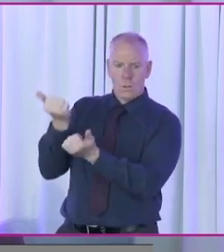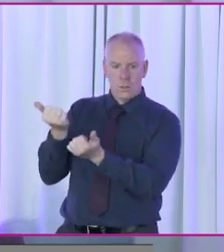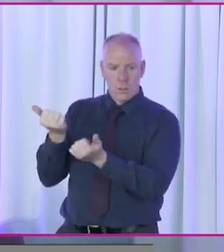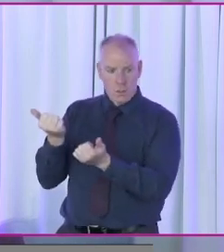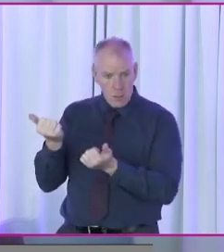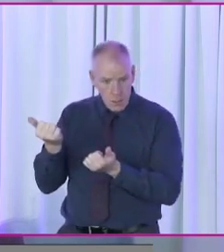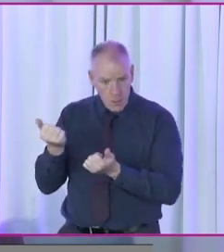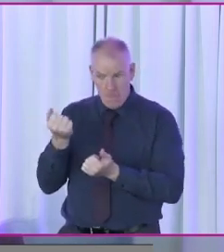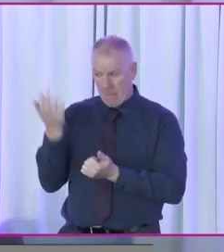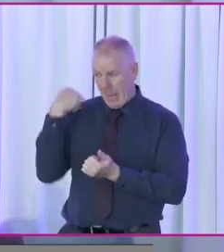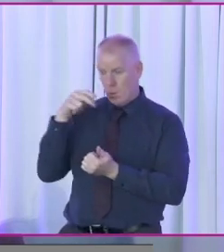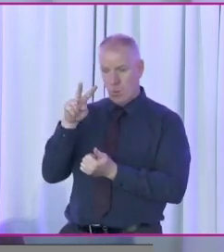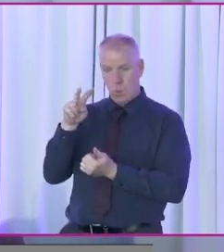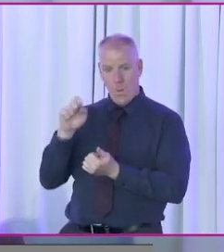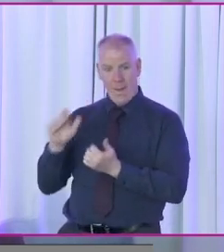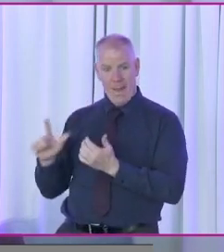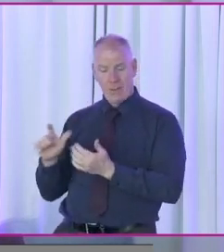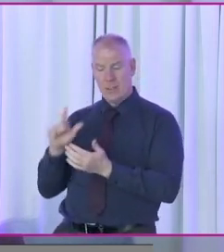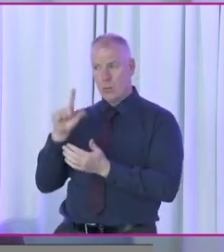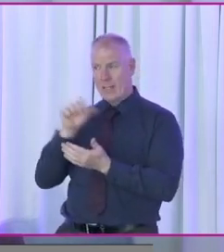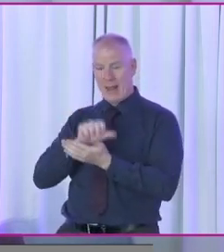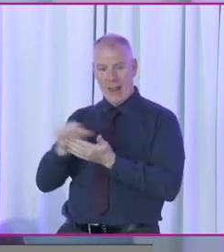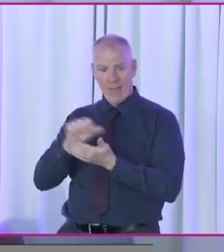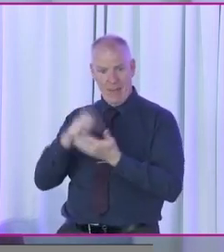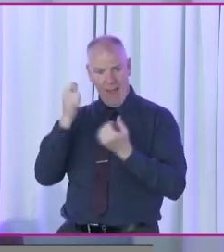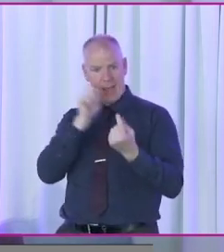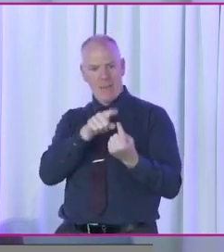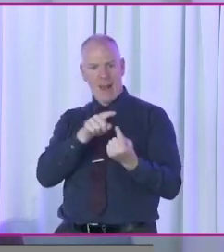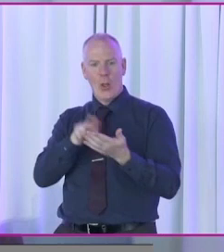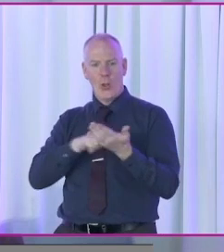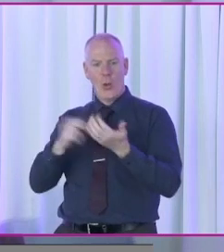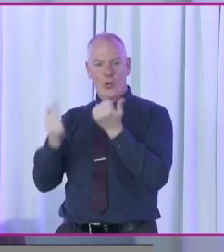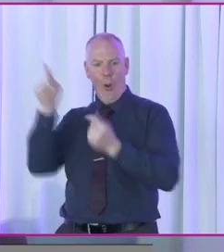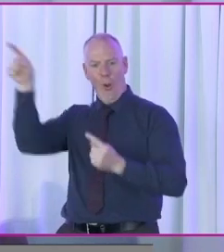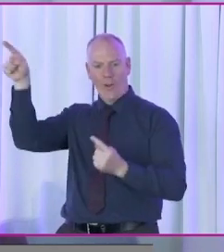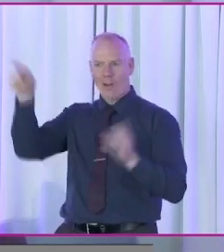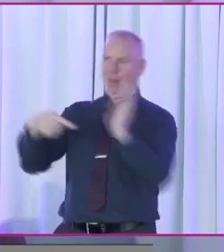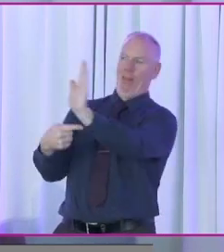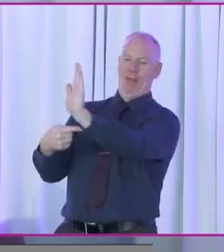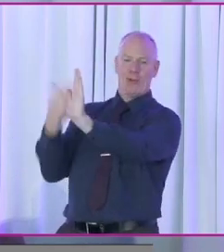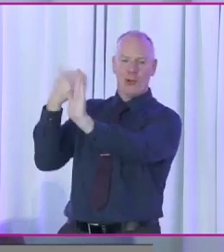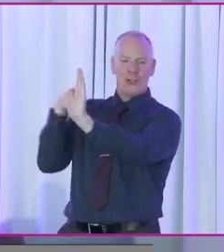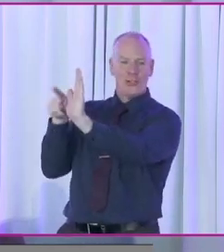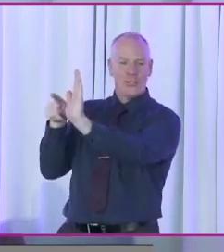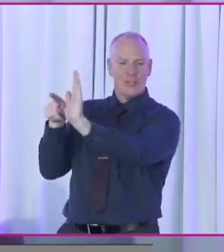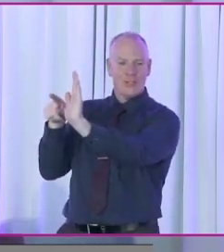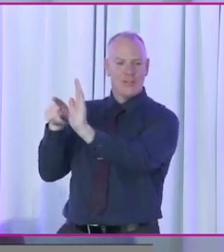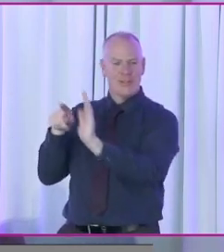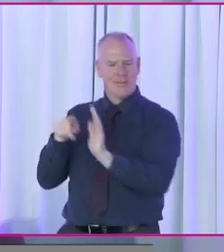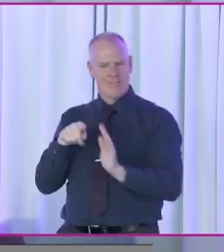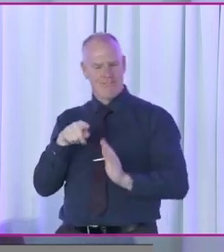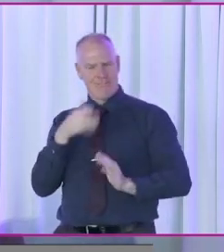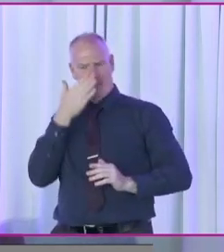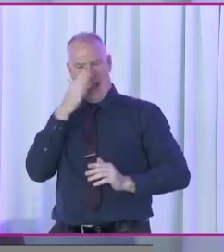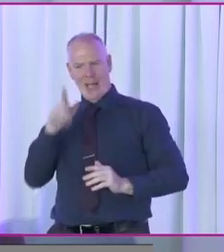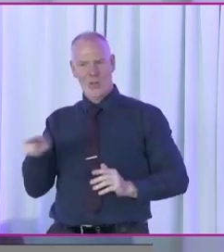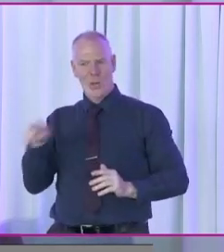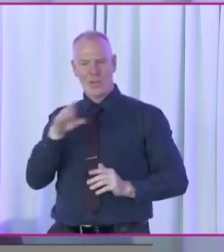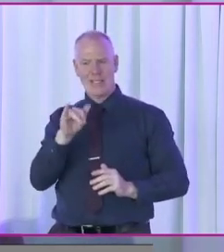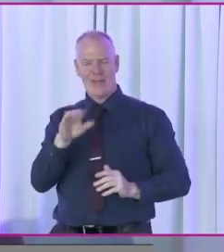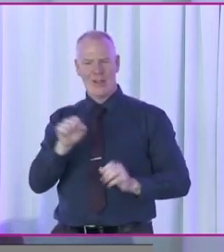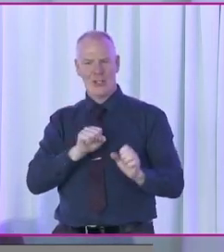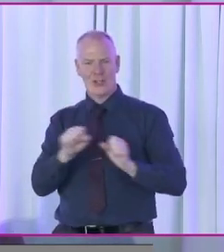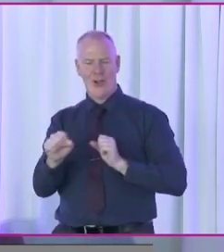This was in 2011. I'm glad I kept that email. was able to use it in court. But it's just some of the attitude of some of the civil